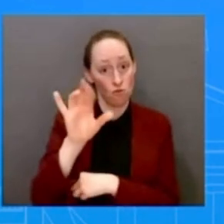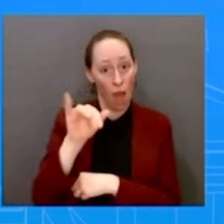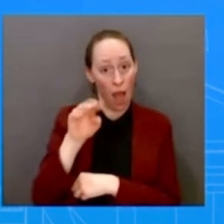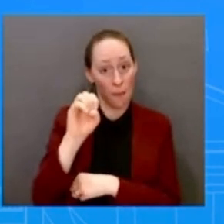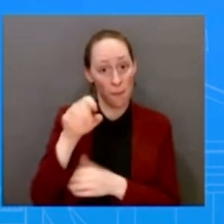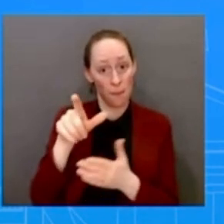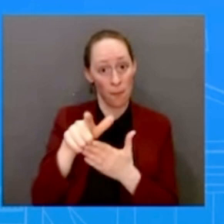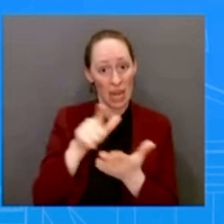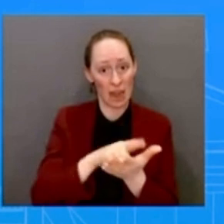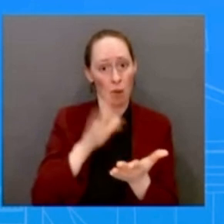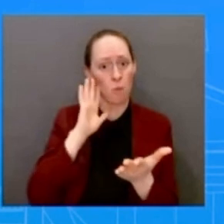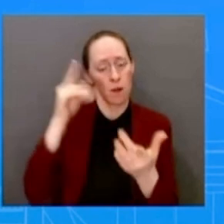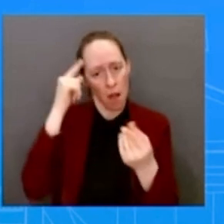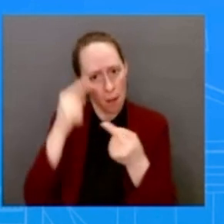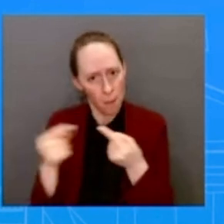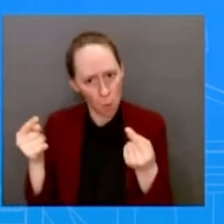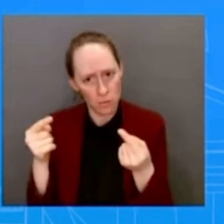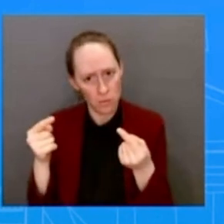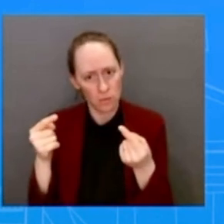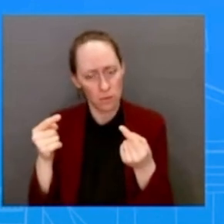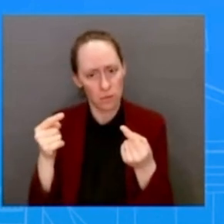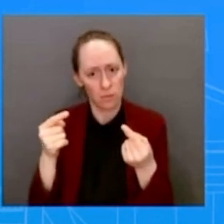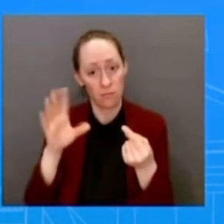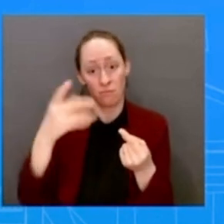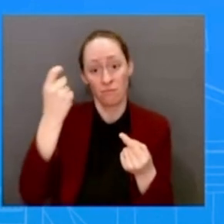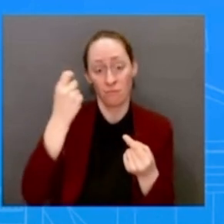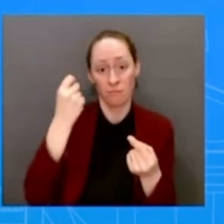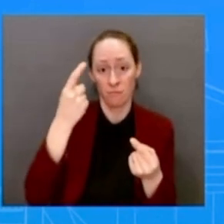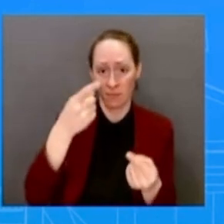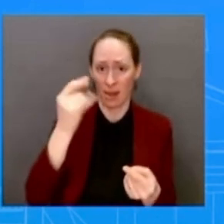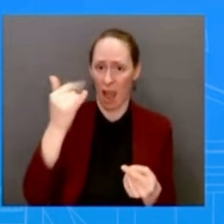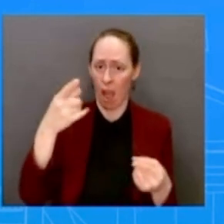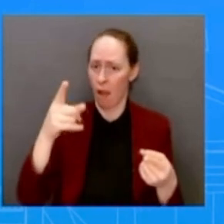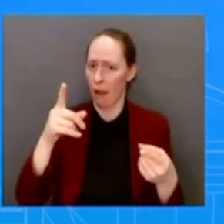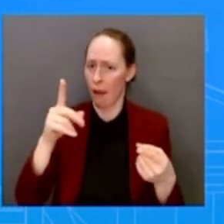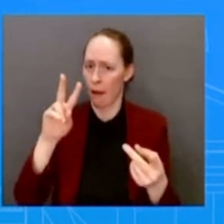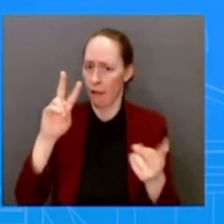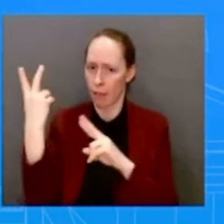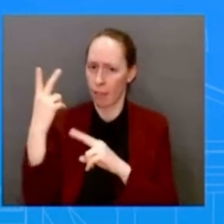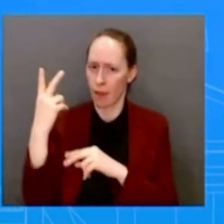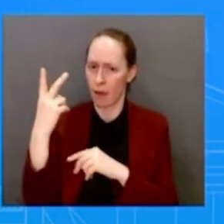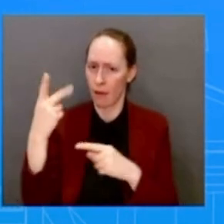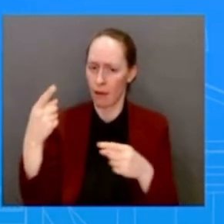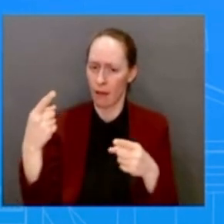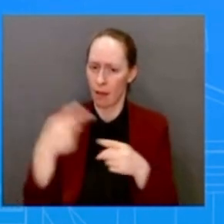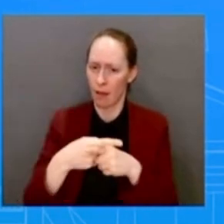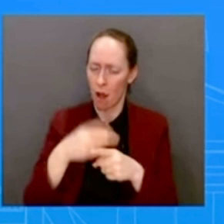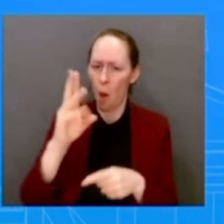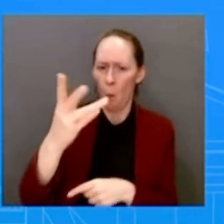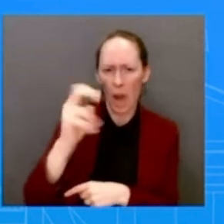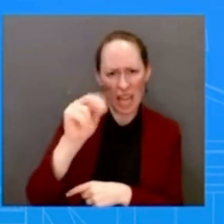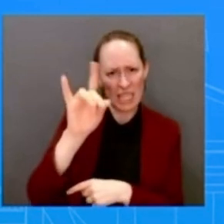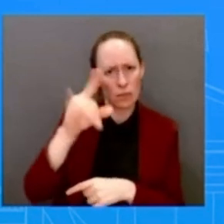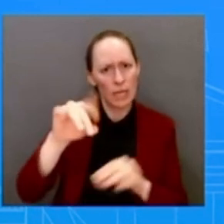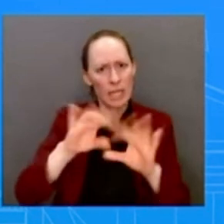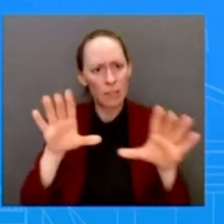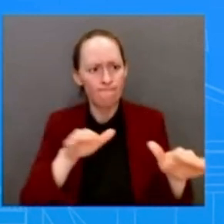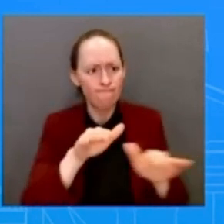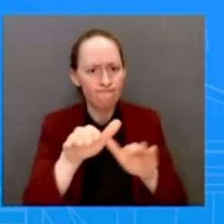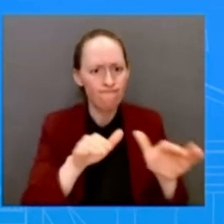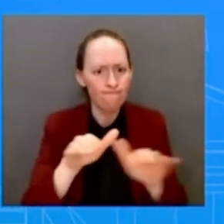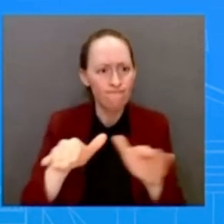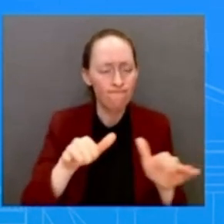House Democrats notified about the reversal? So from... I'll say this.